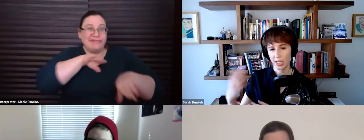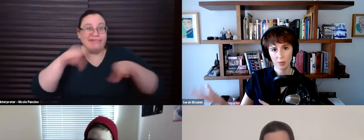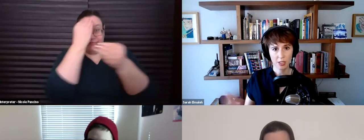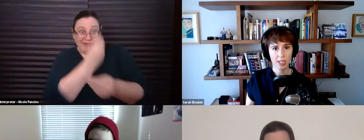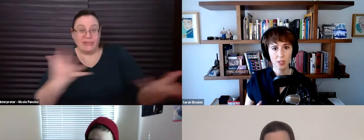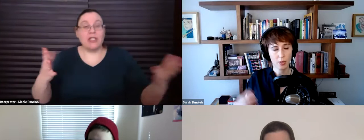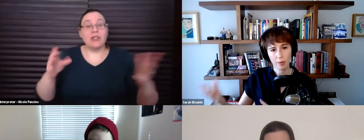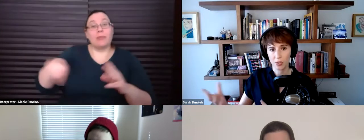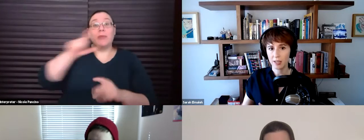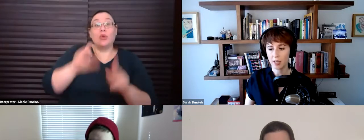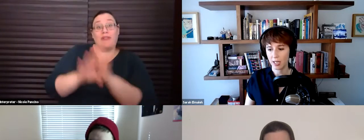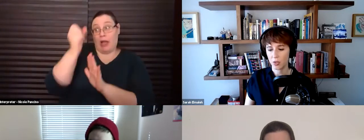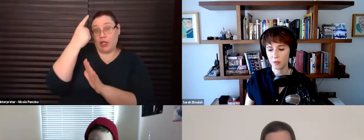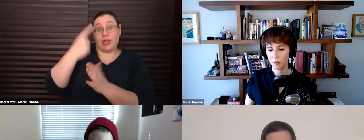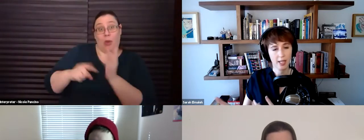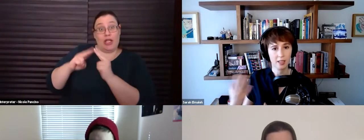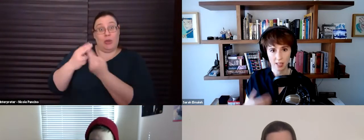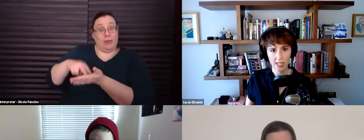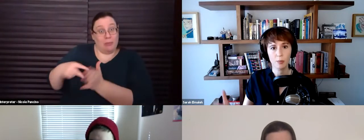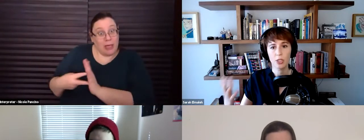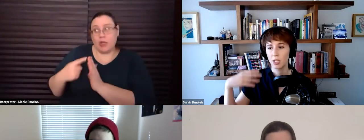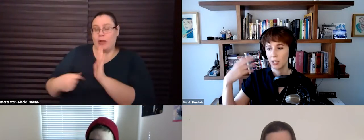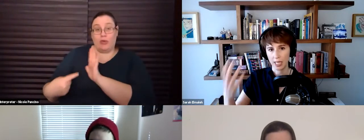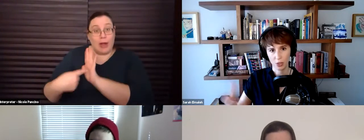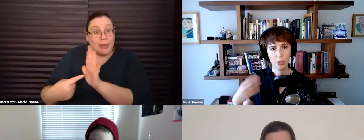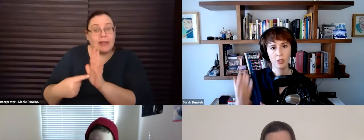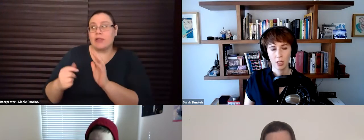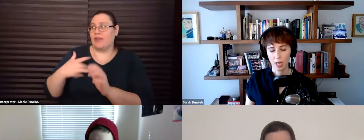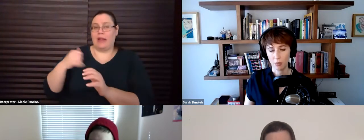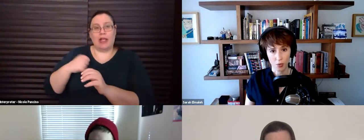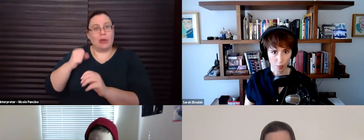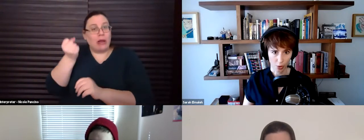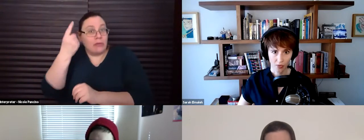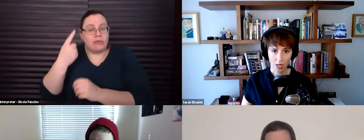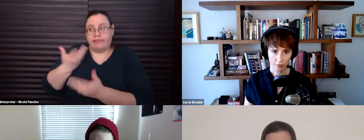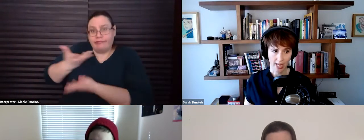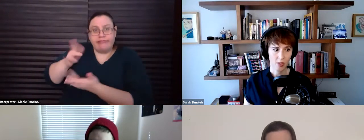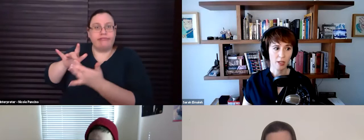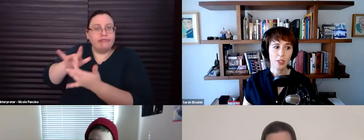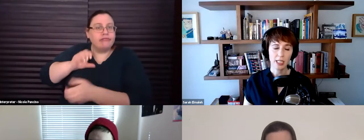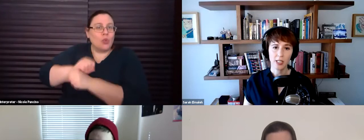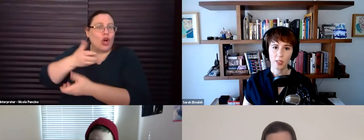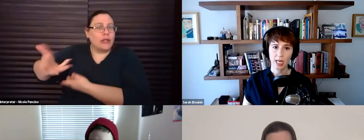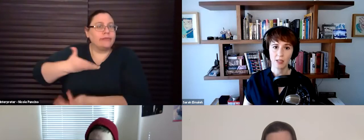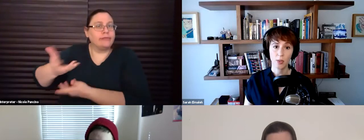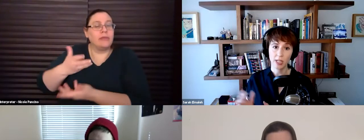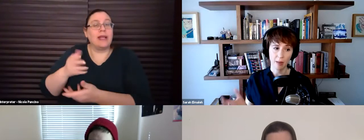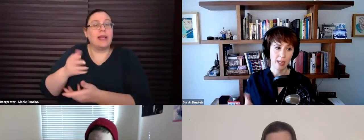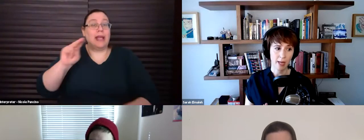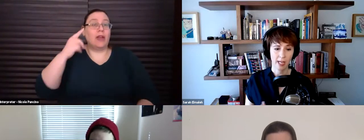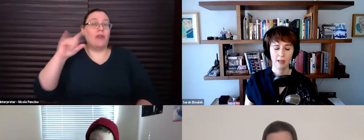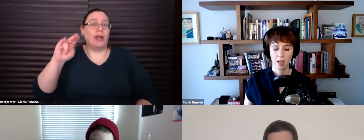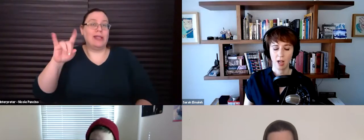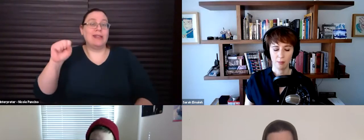understand what the union is, what it represents, and to feel like it's accessible, legible, um, usable, all of that. So in for Indies was a Twitter